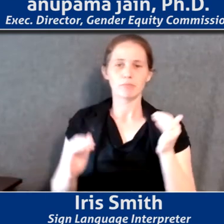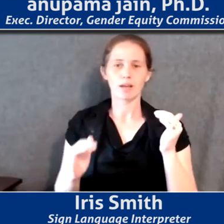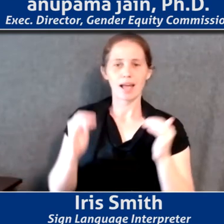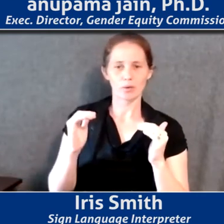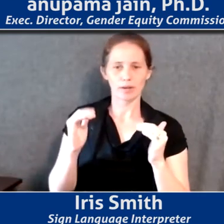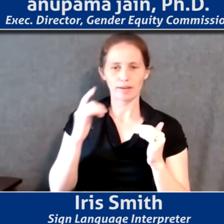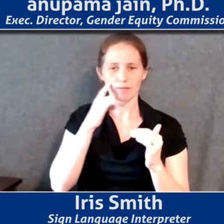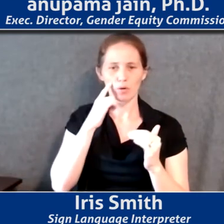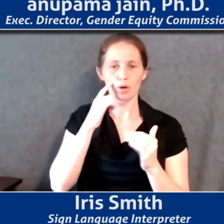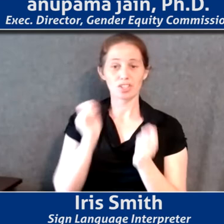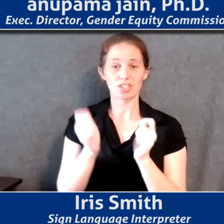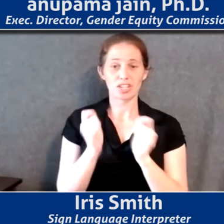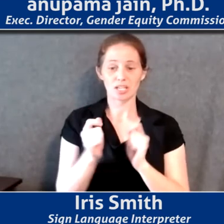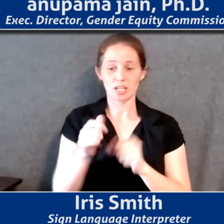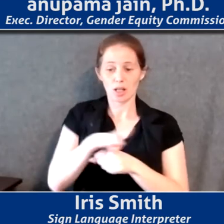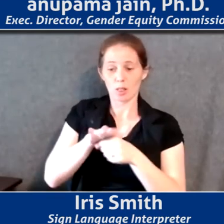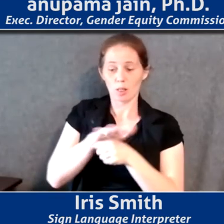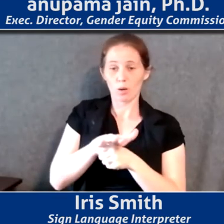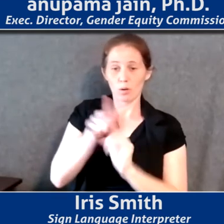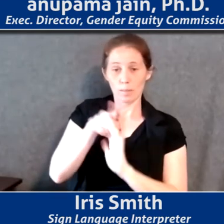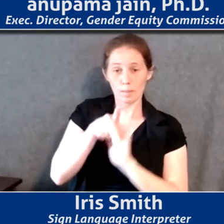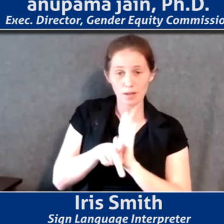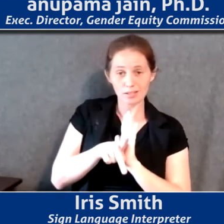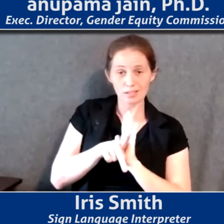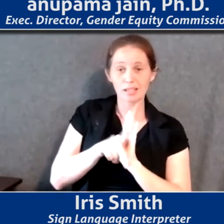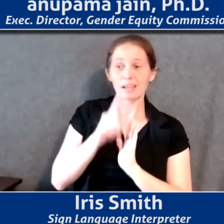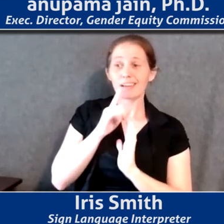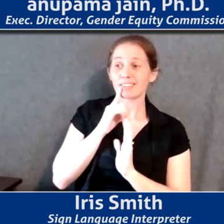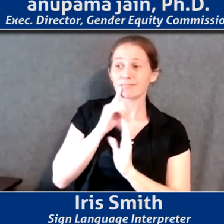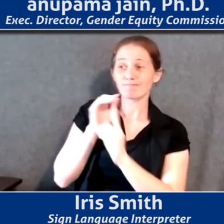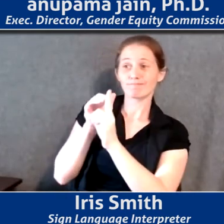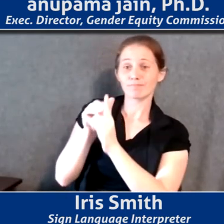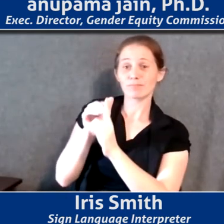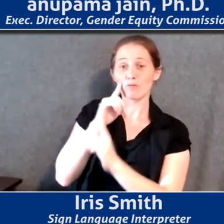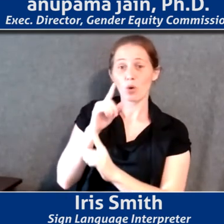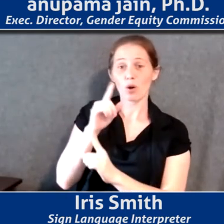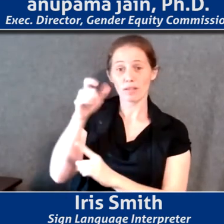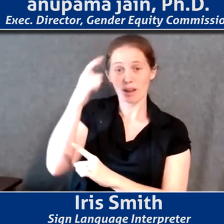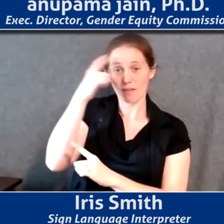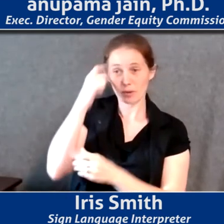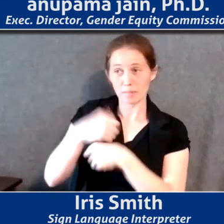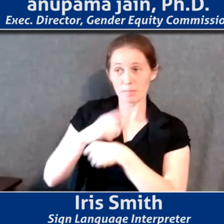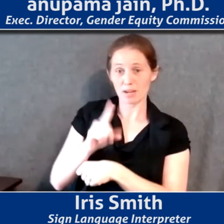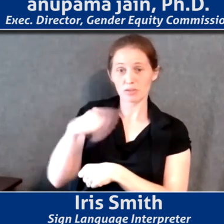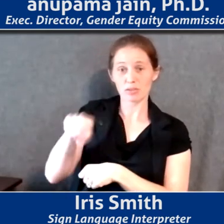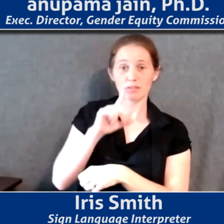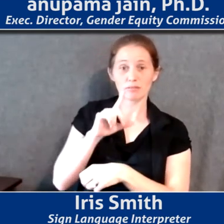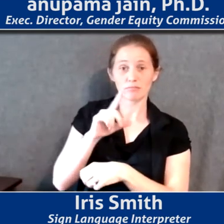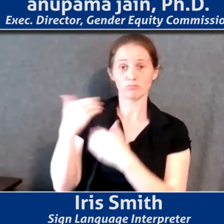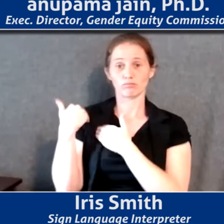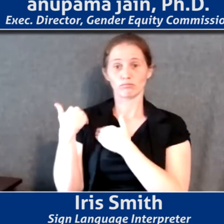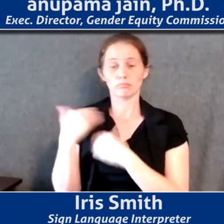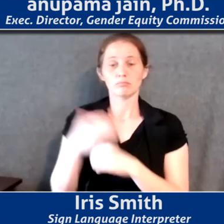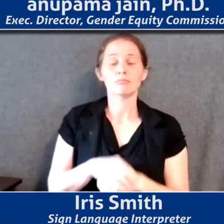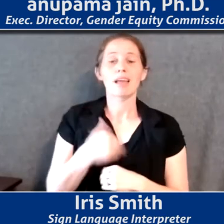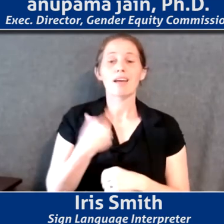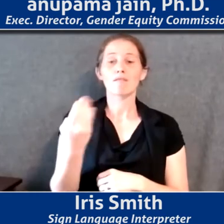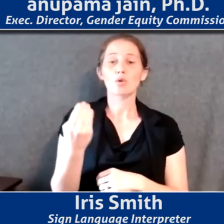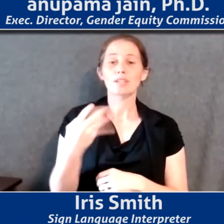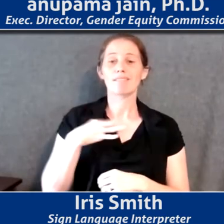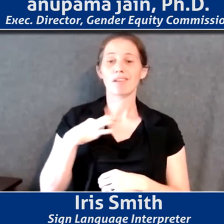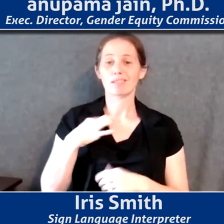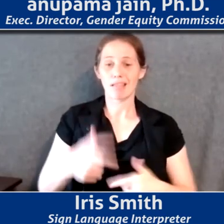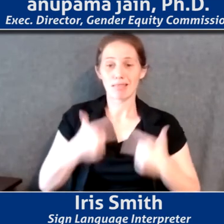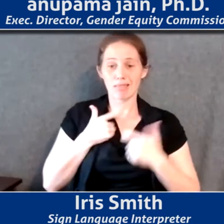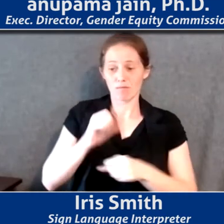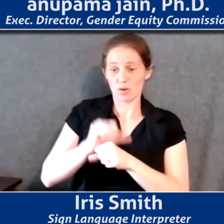by changing local policy and holding city government accountable. The GEC consists of 14 volunteers who live and work in the city